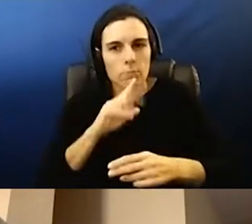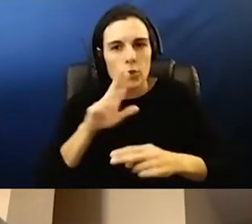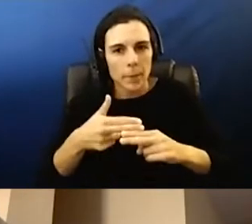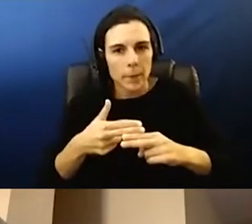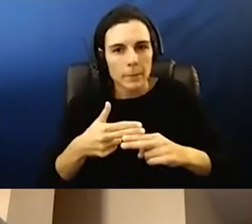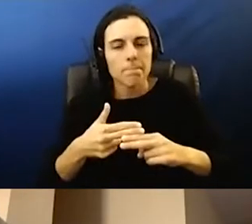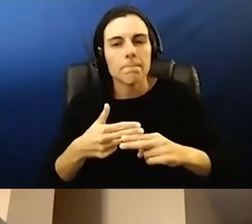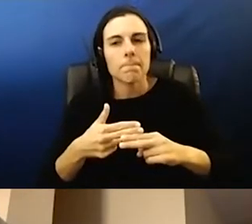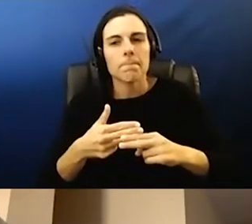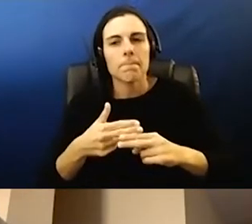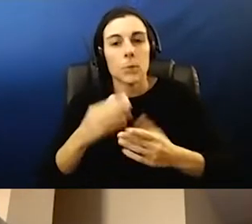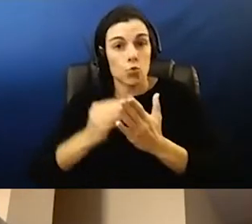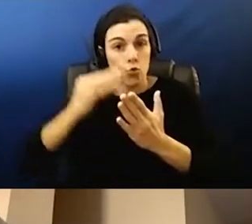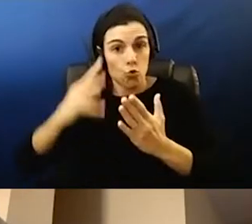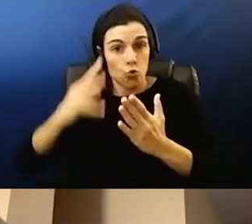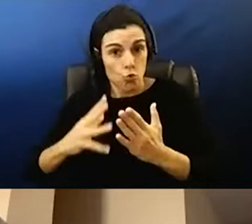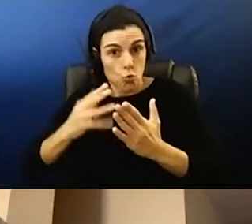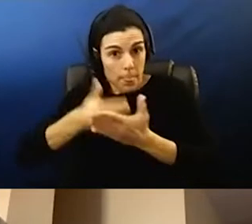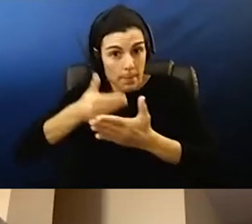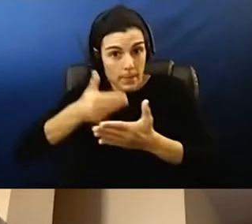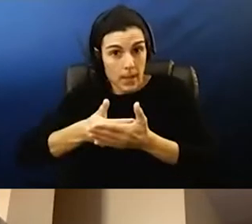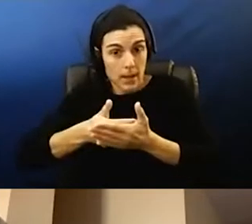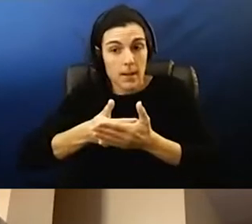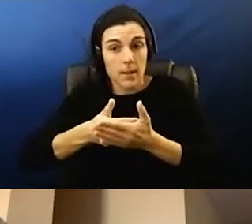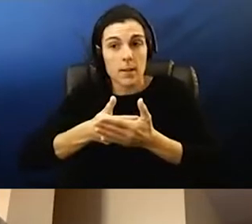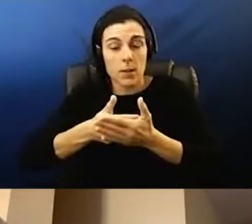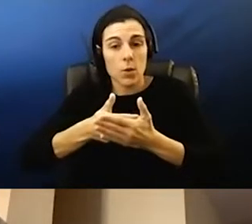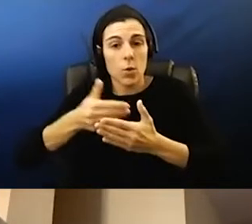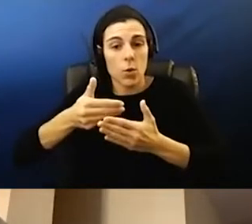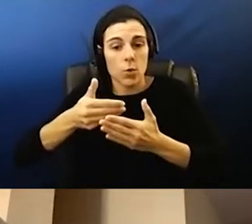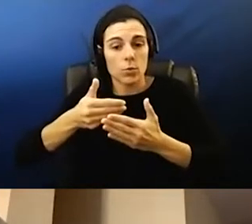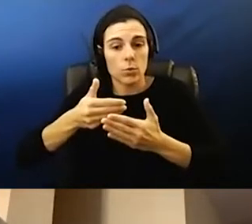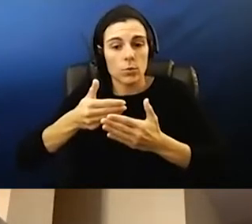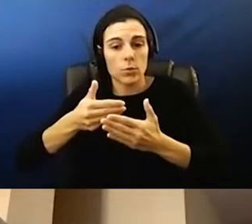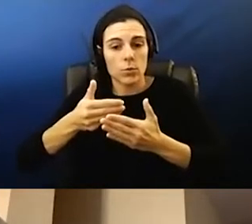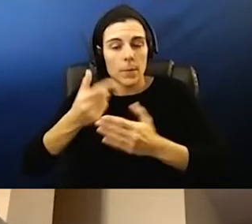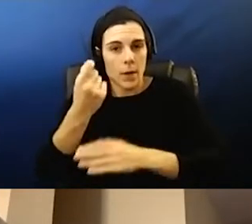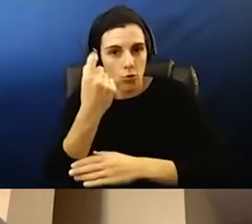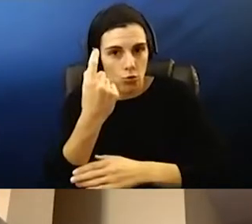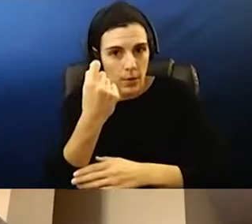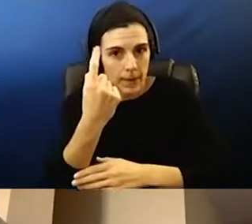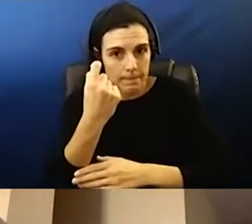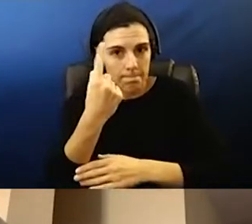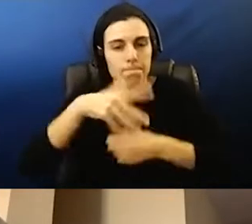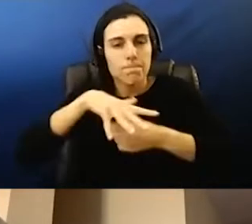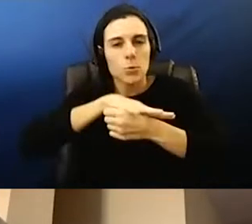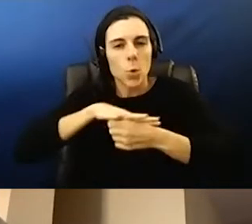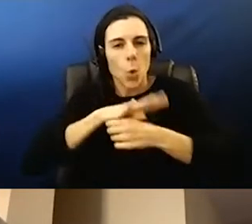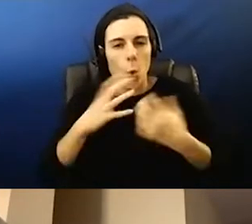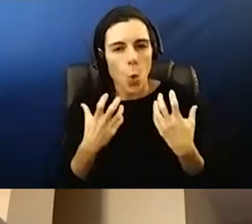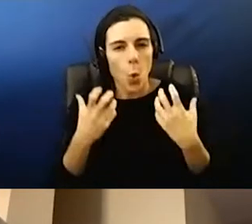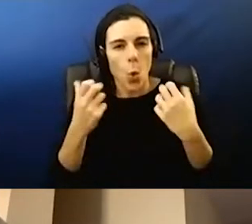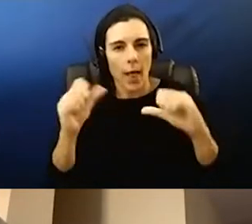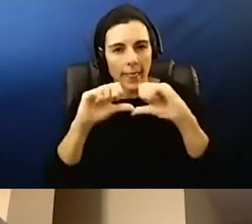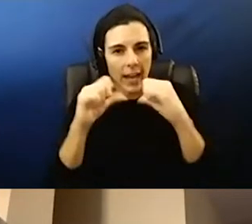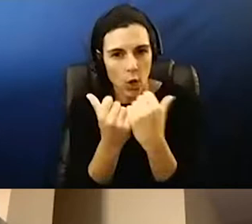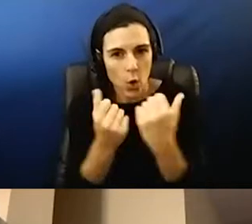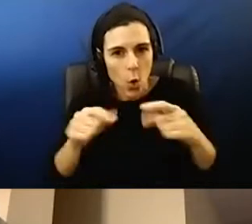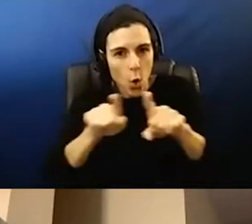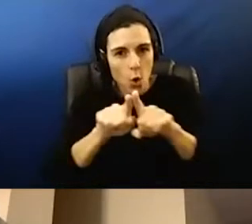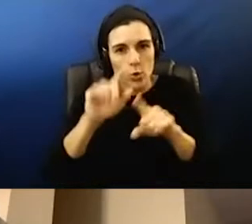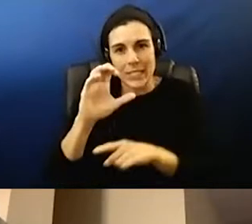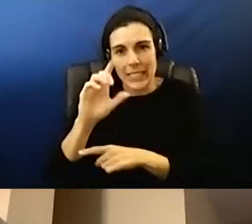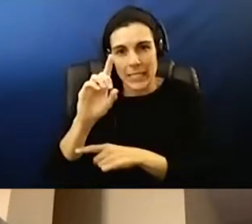student was a close contact. But again, per all the local health agencies and the Centers for Disease Control,